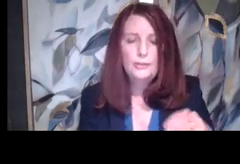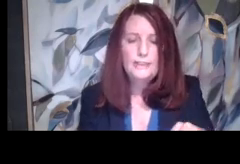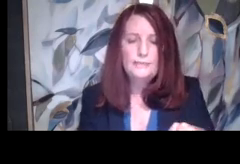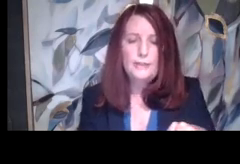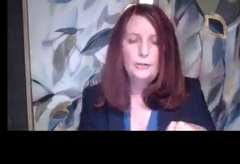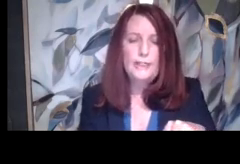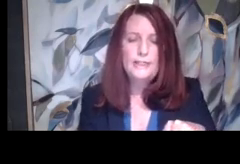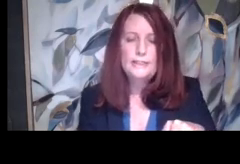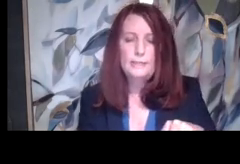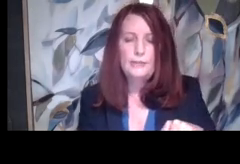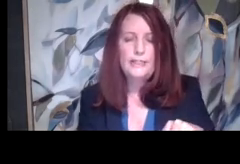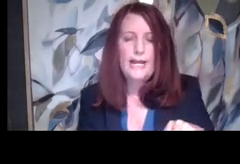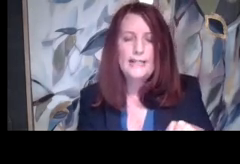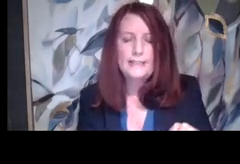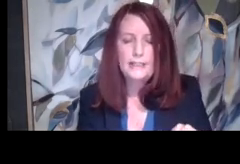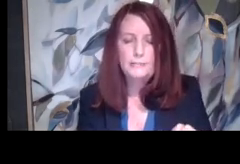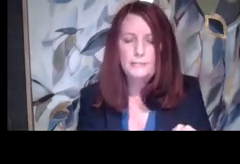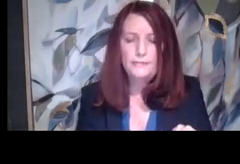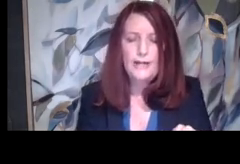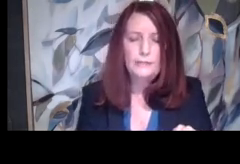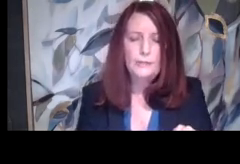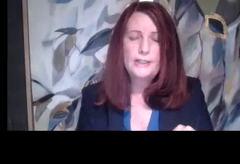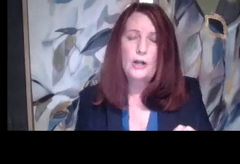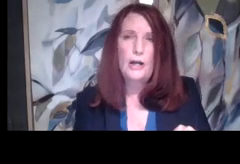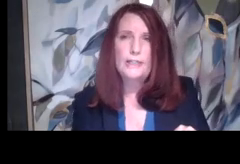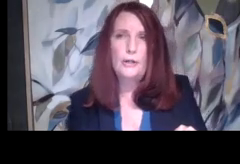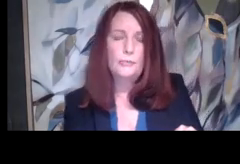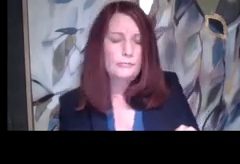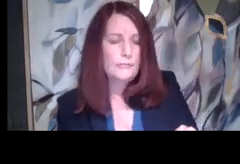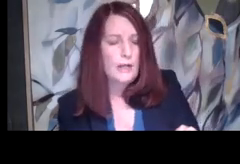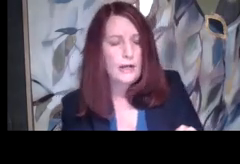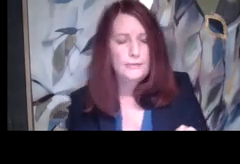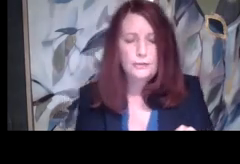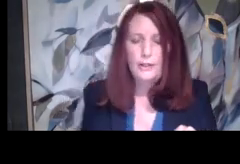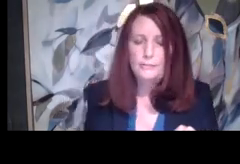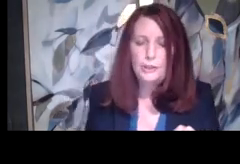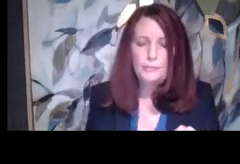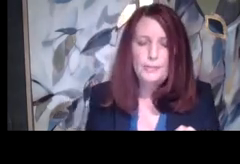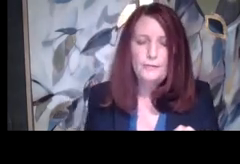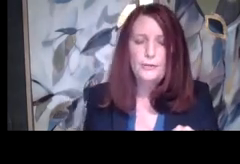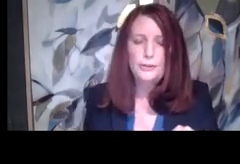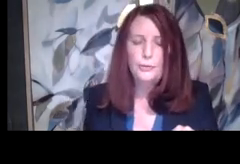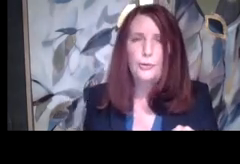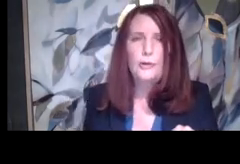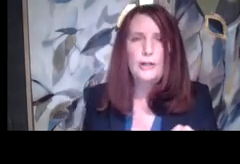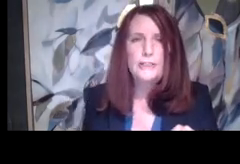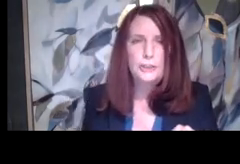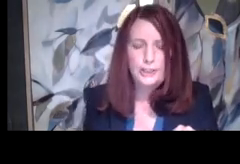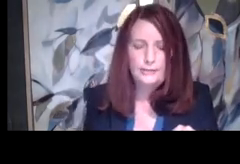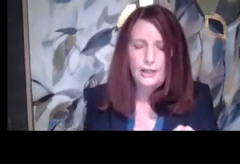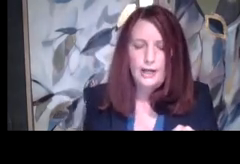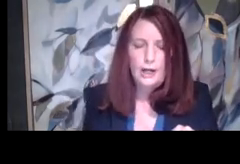a student with a severe reading disability asks that he be provided with an audio of the script to prepare for a school